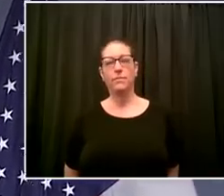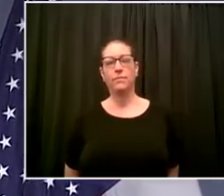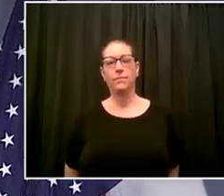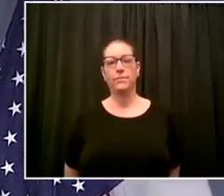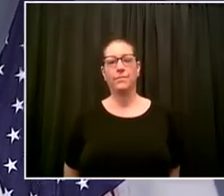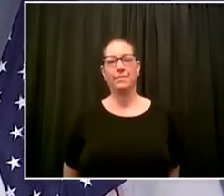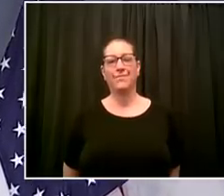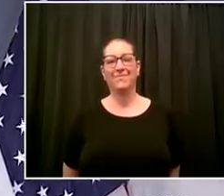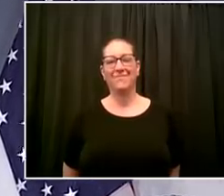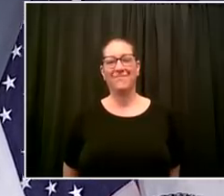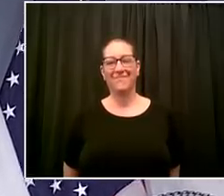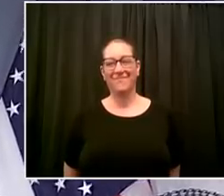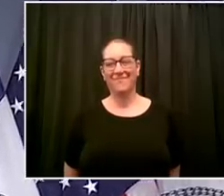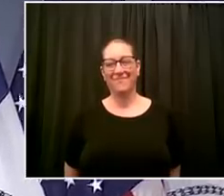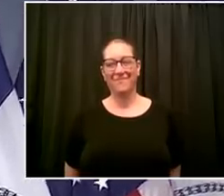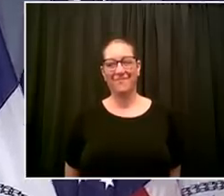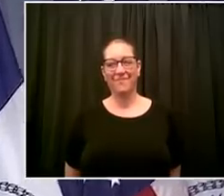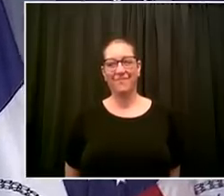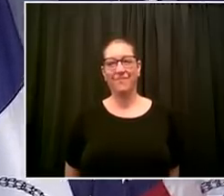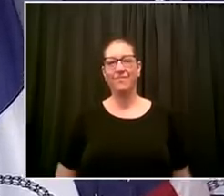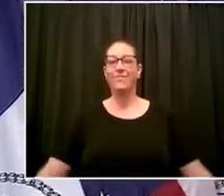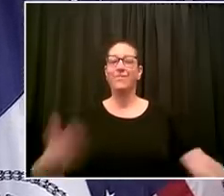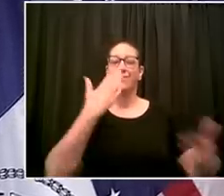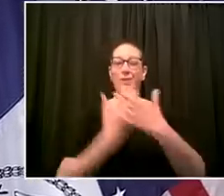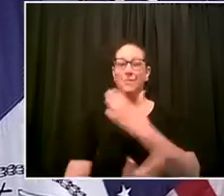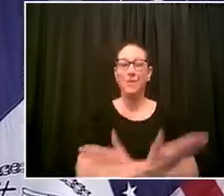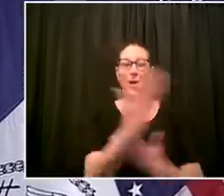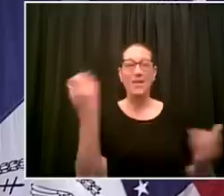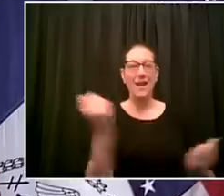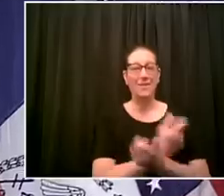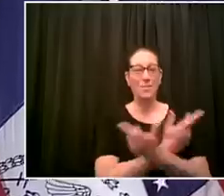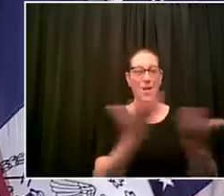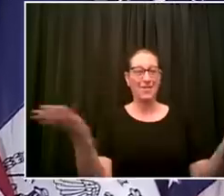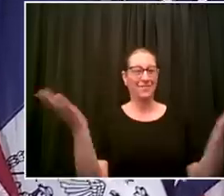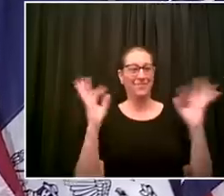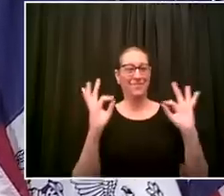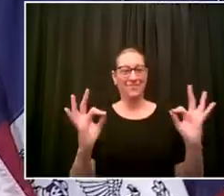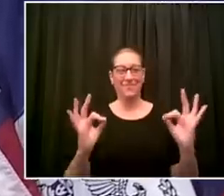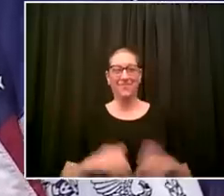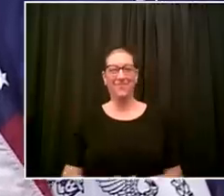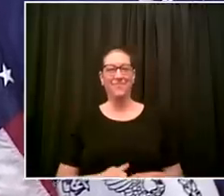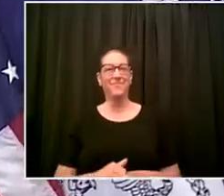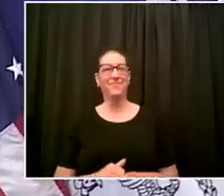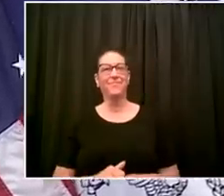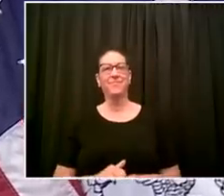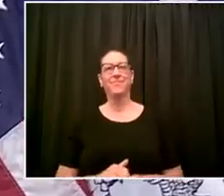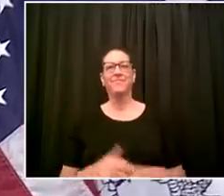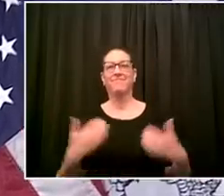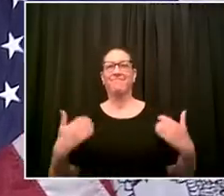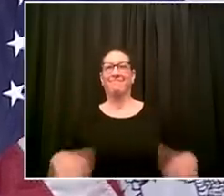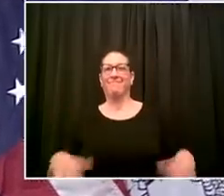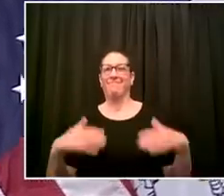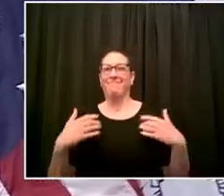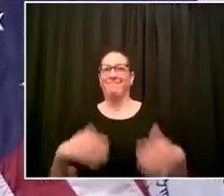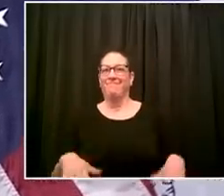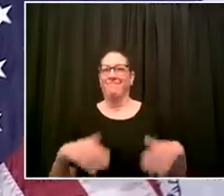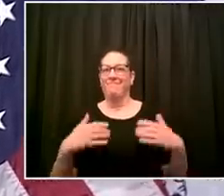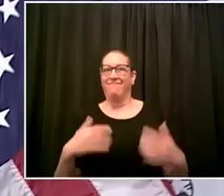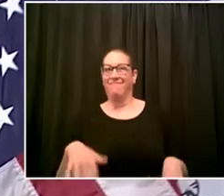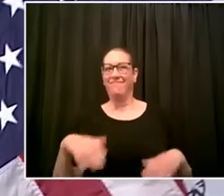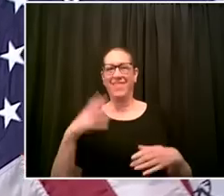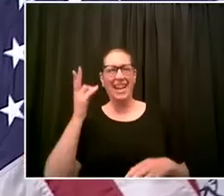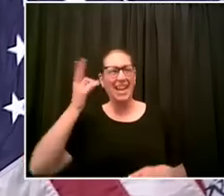good morning everybody well we've lived through a lot of history together this